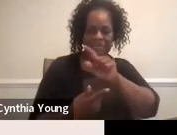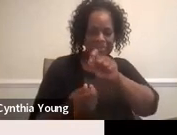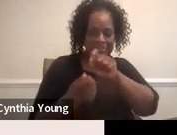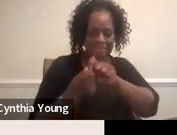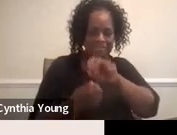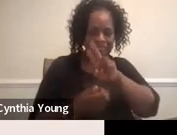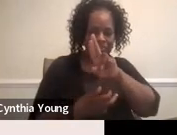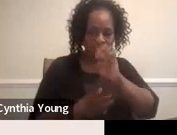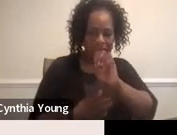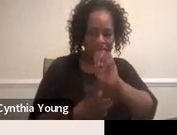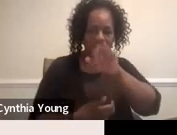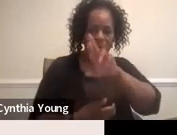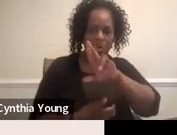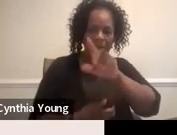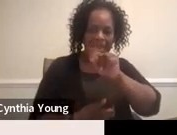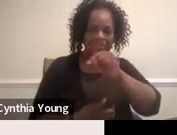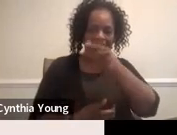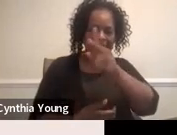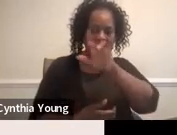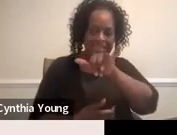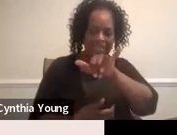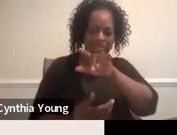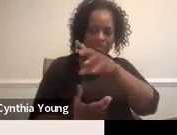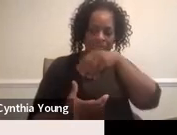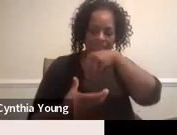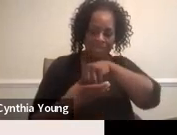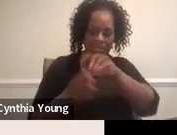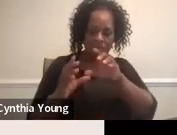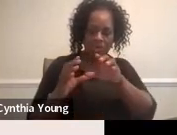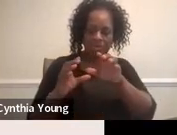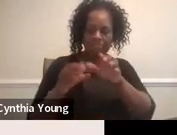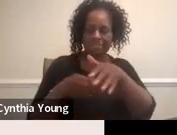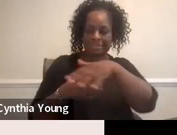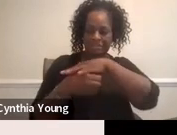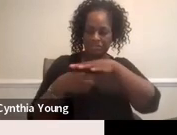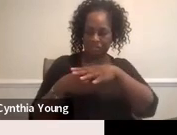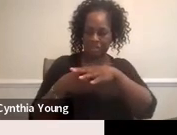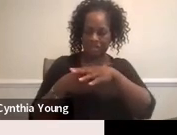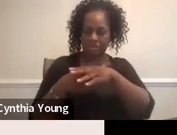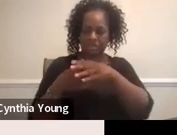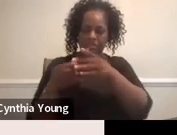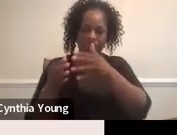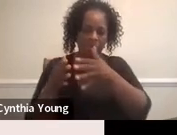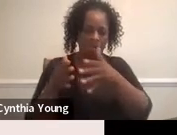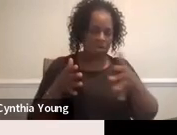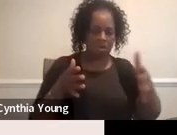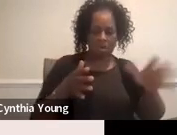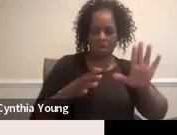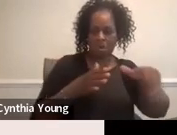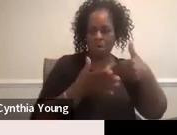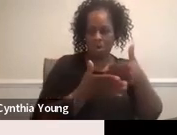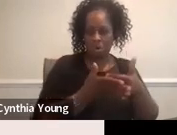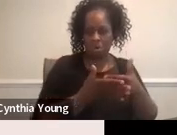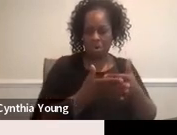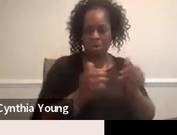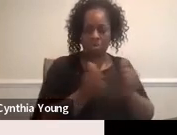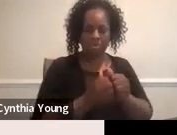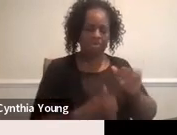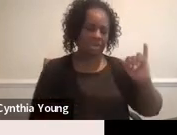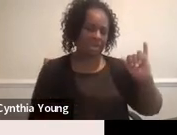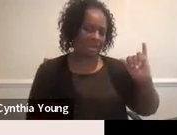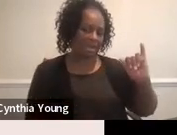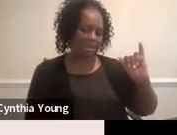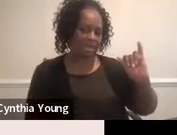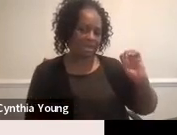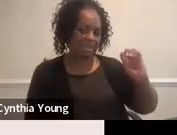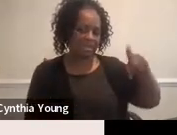race or ethnicity within your district to all district students with IEPs. So, um,